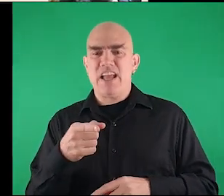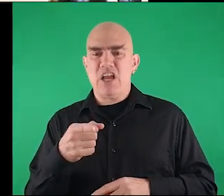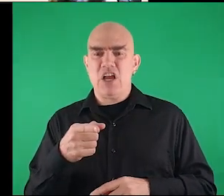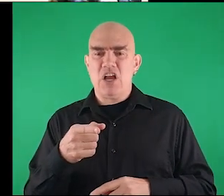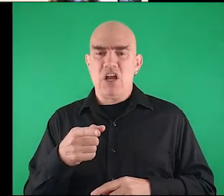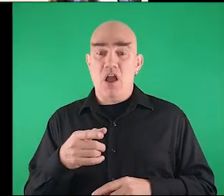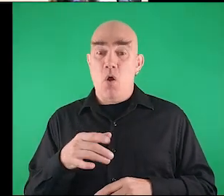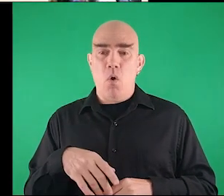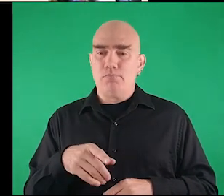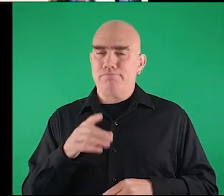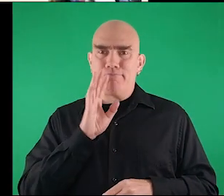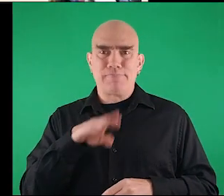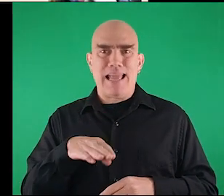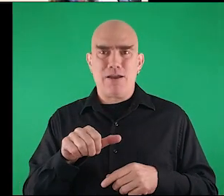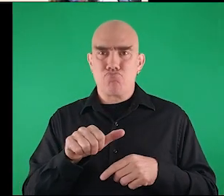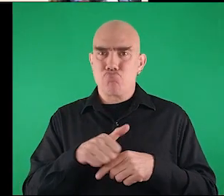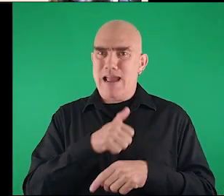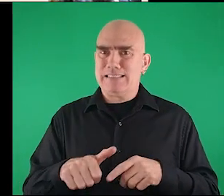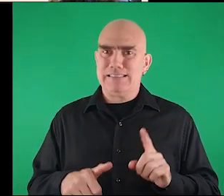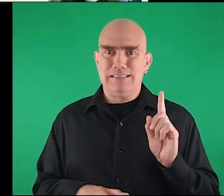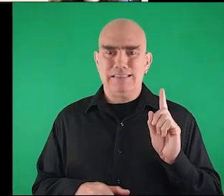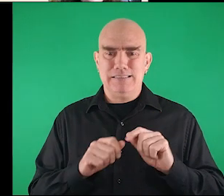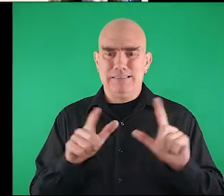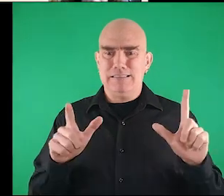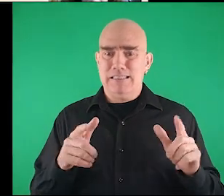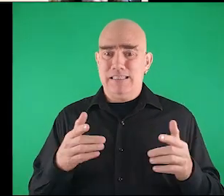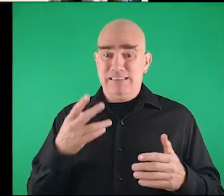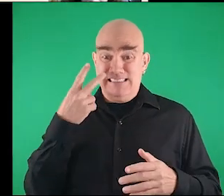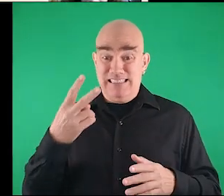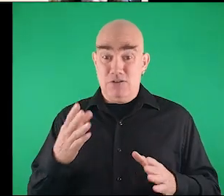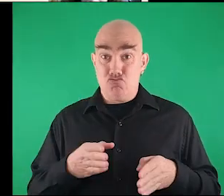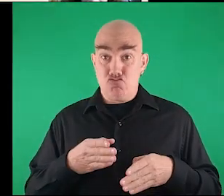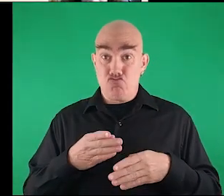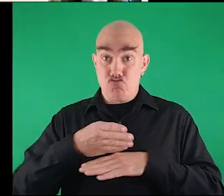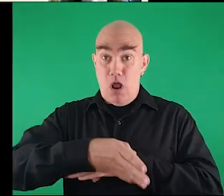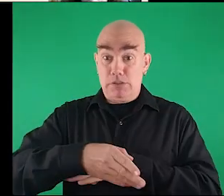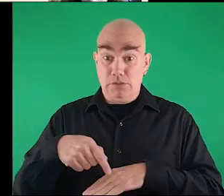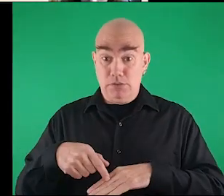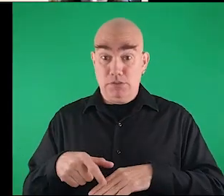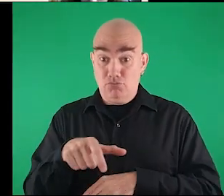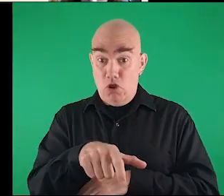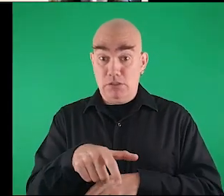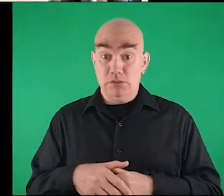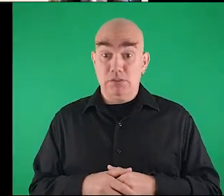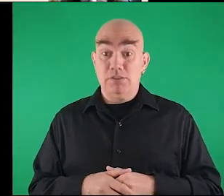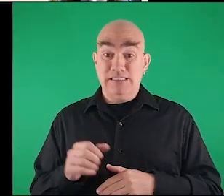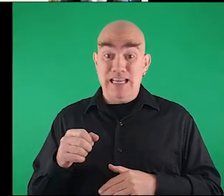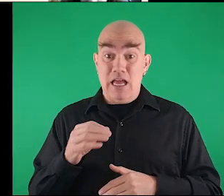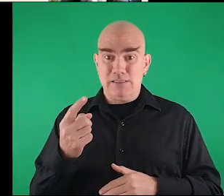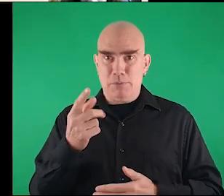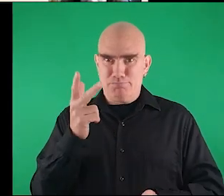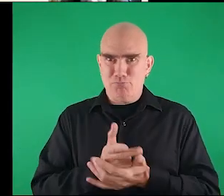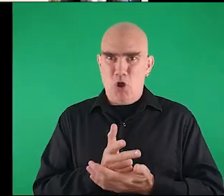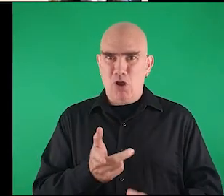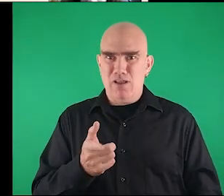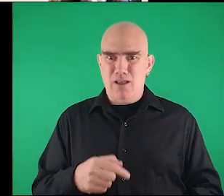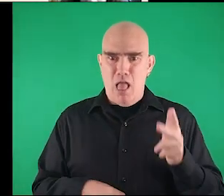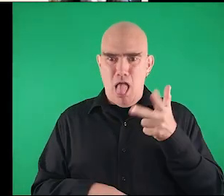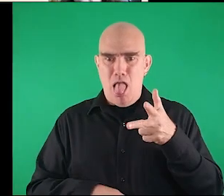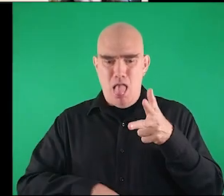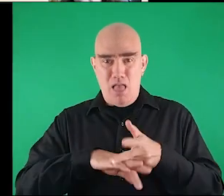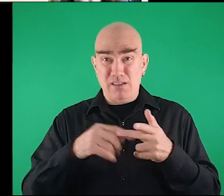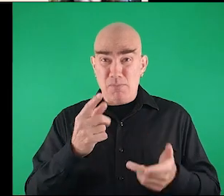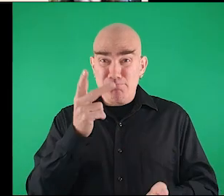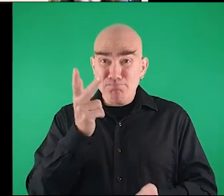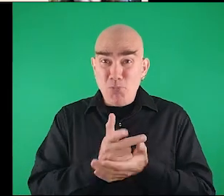well this is a very bad practice here is a cross yeah somebody's heart there